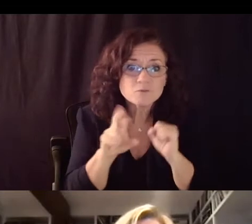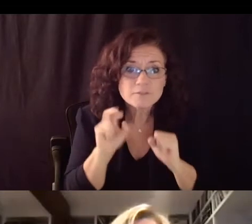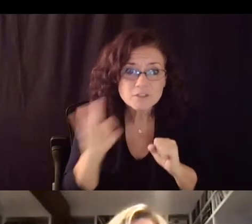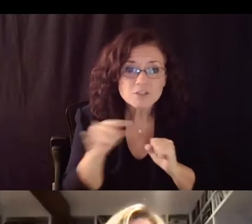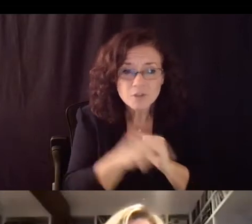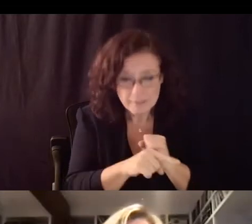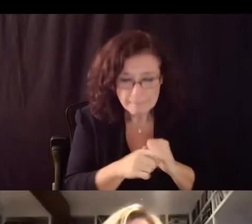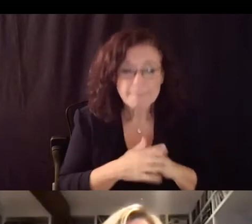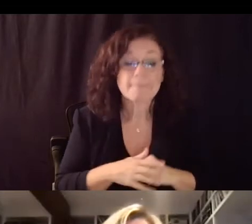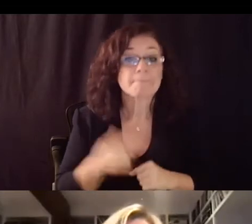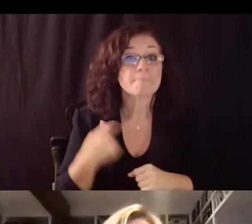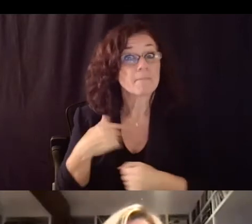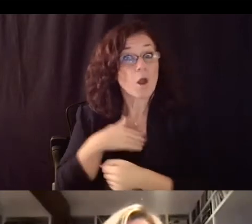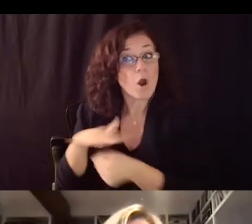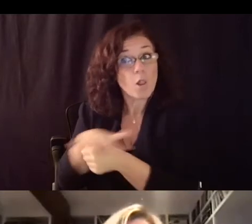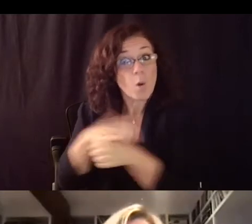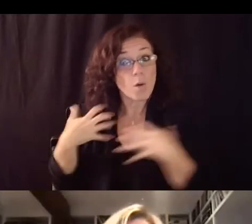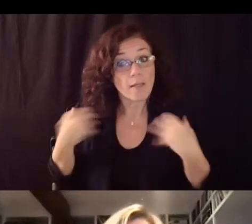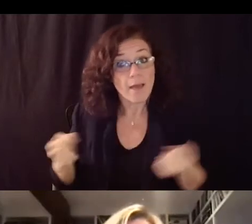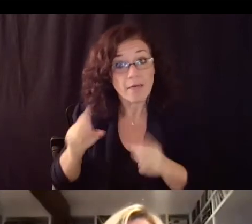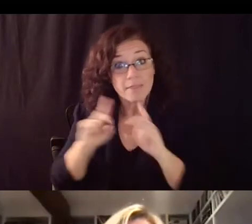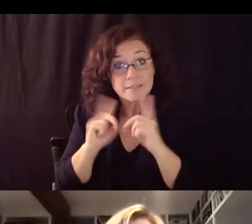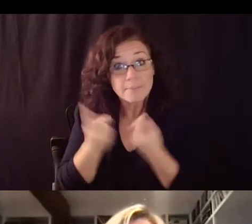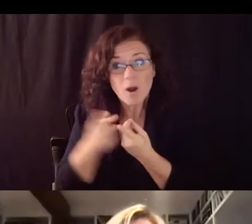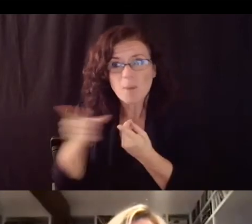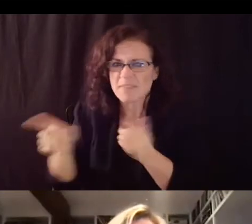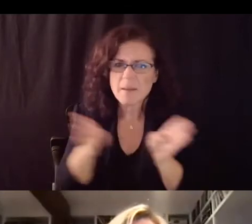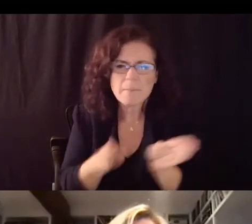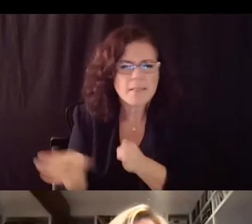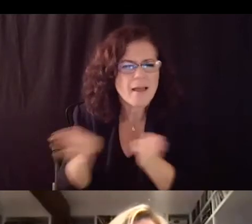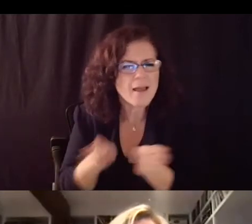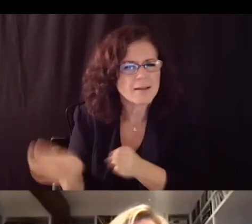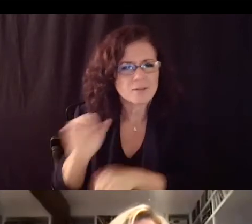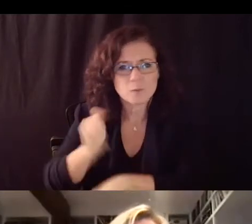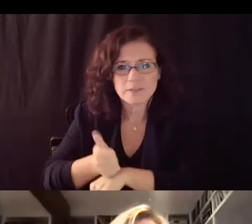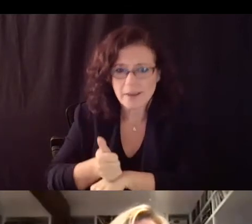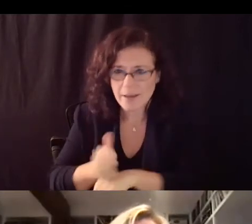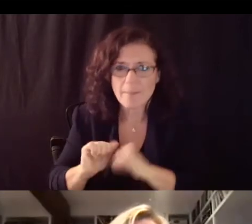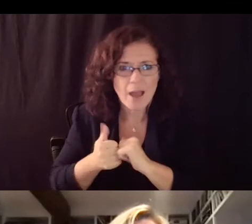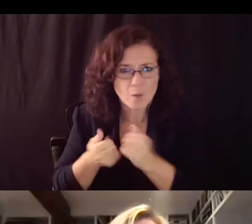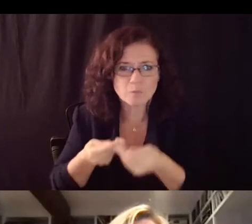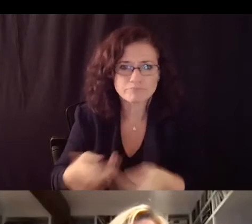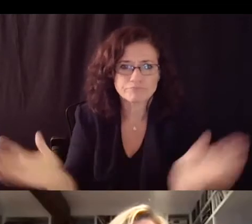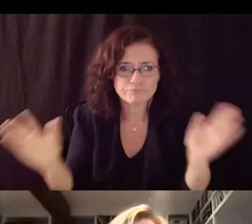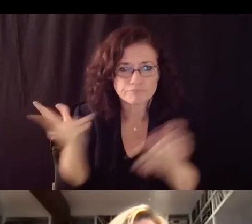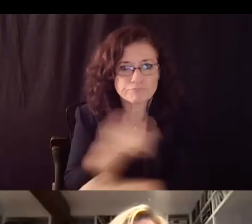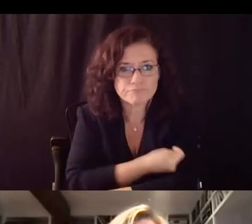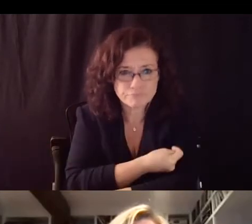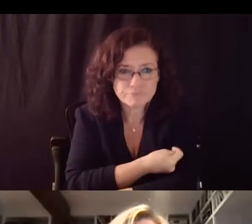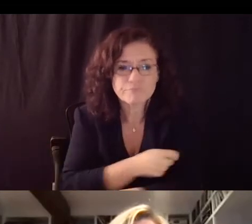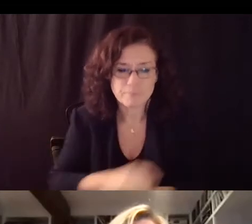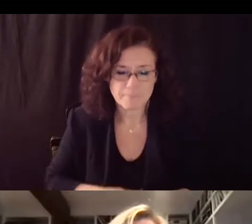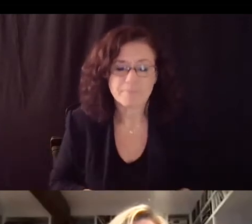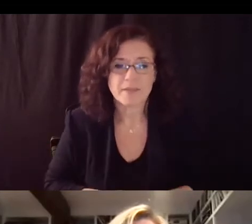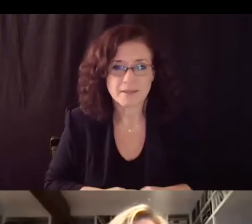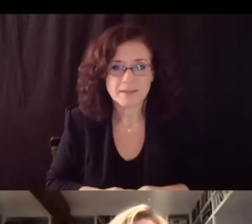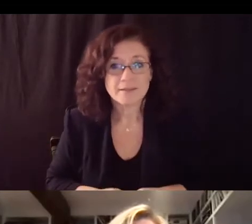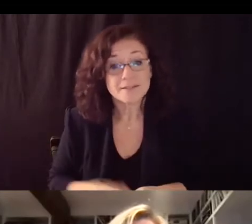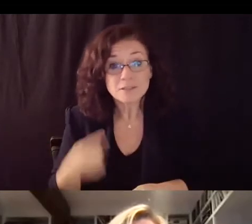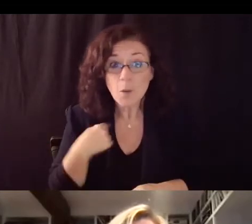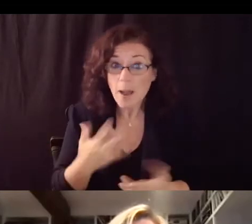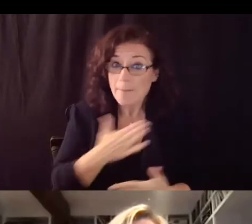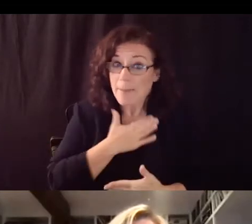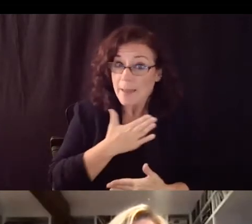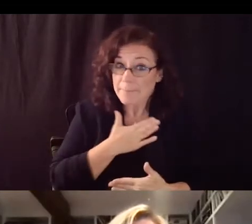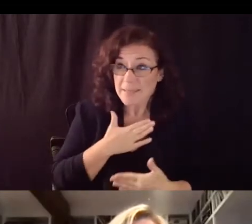department is already planning and working on those logistical so i'm happy that people in education child care are in the